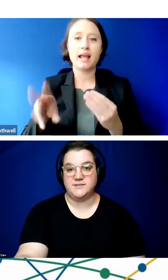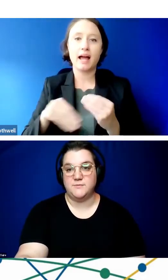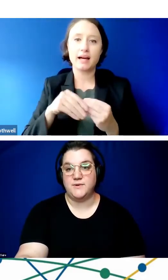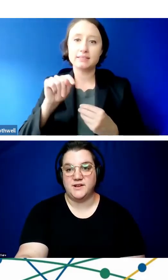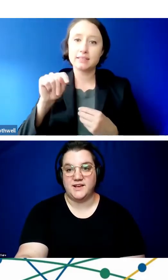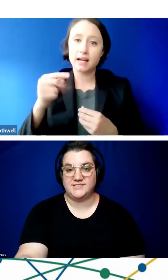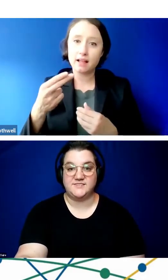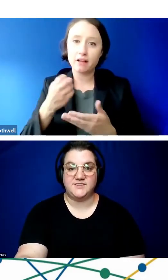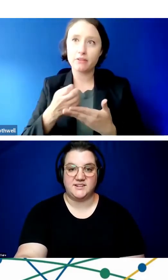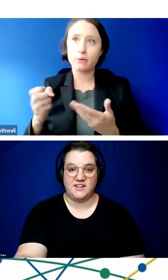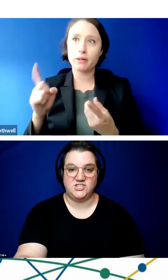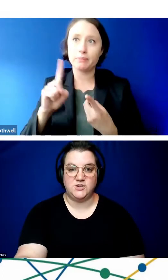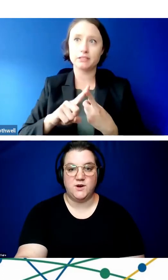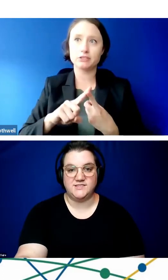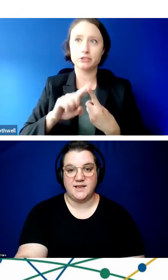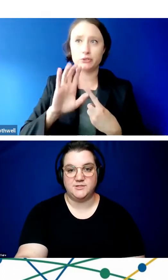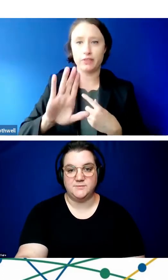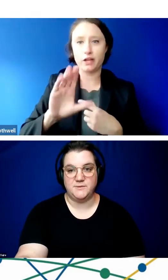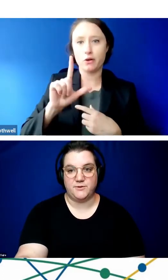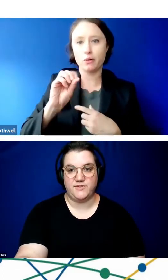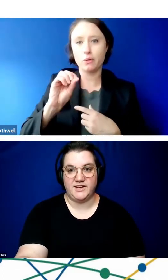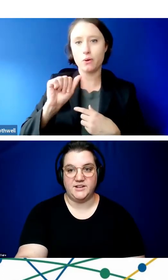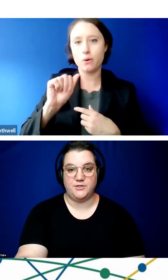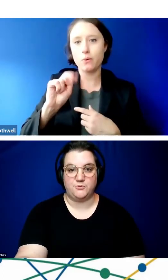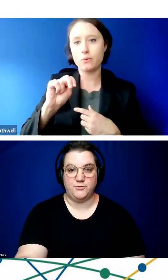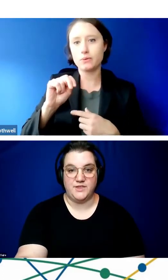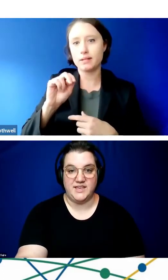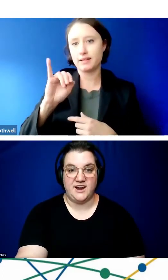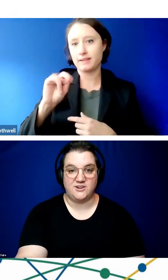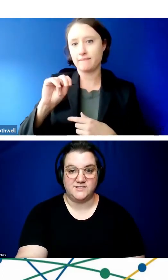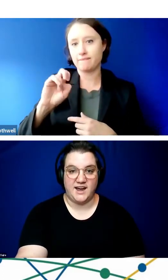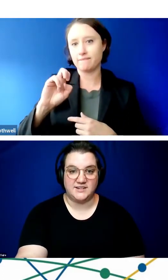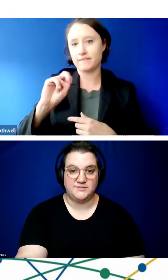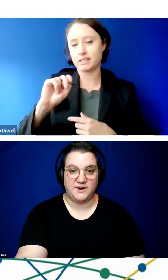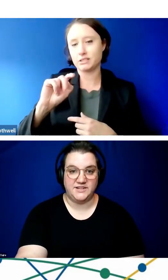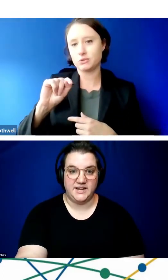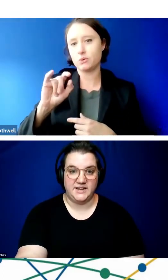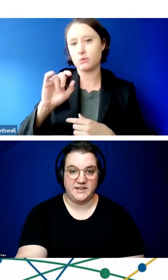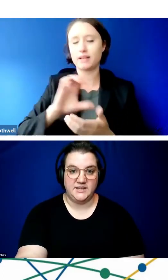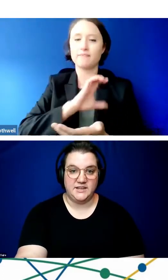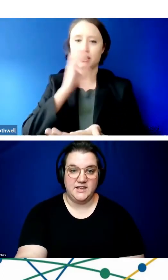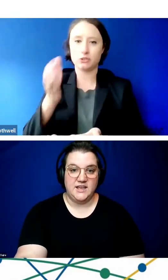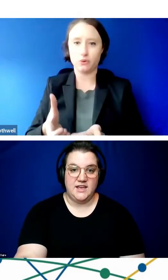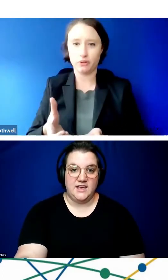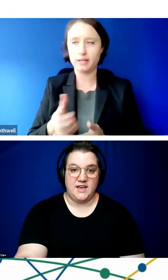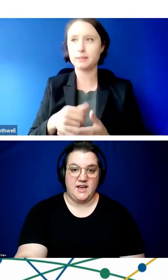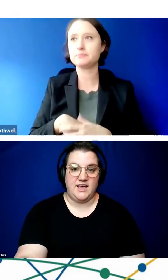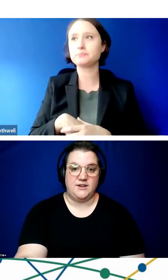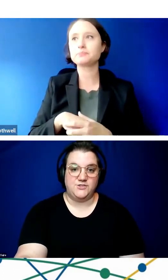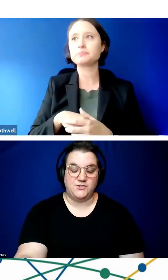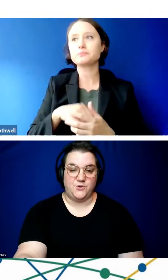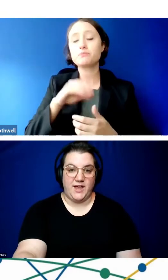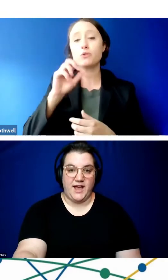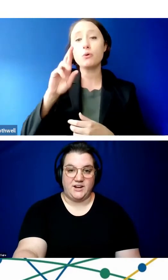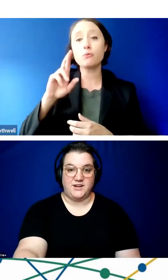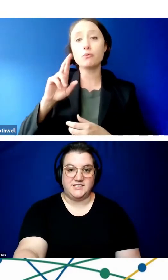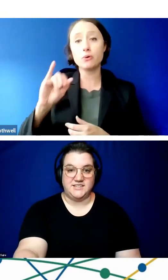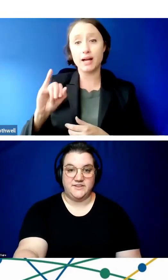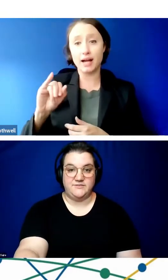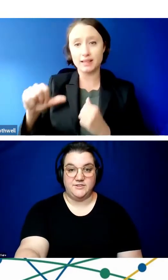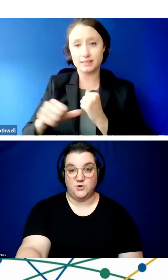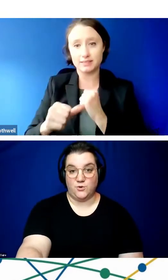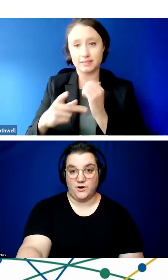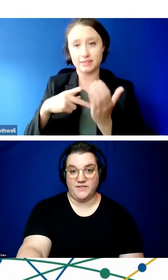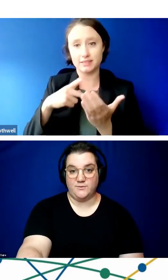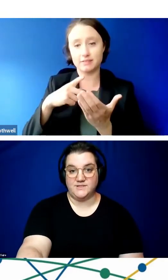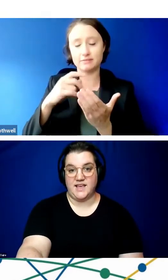was assistive technology was able to be provided through the CARES Act funding. And so we had a great